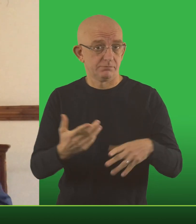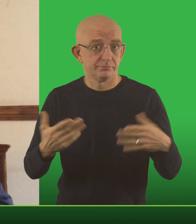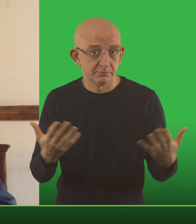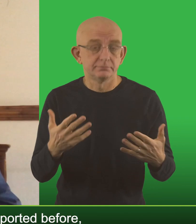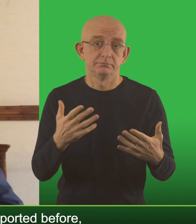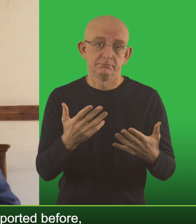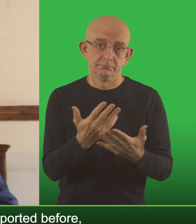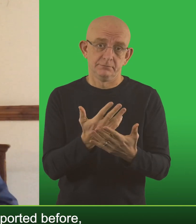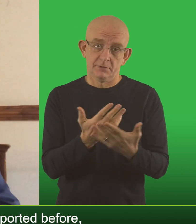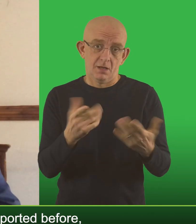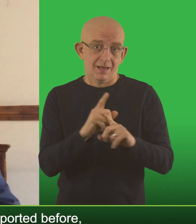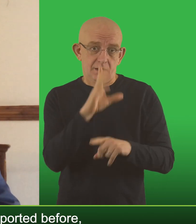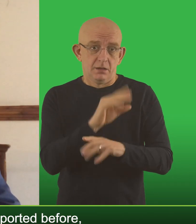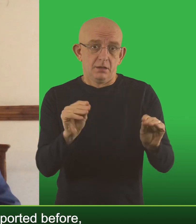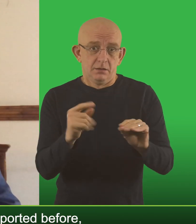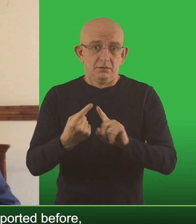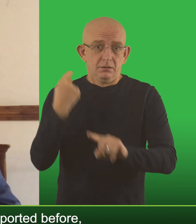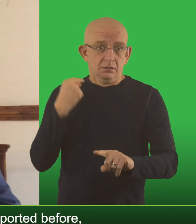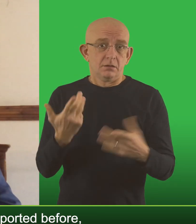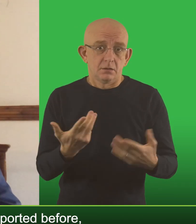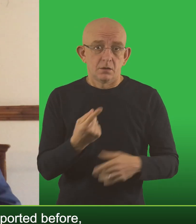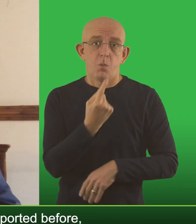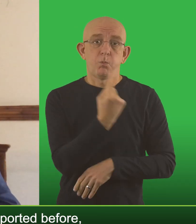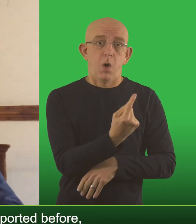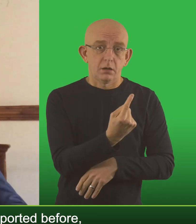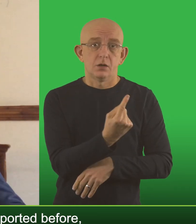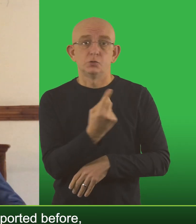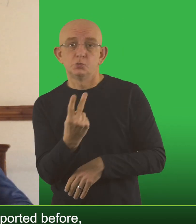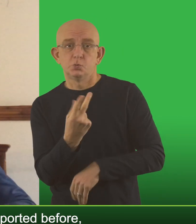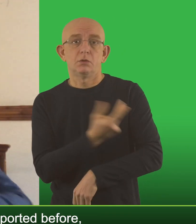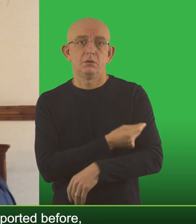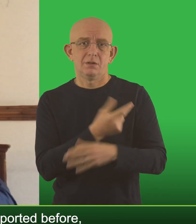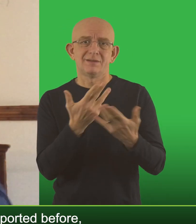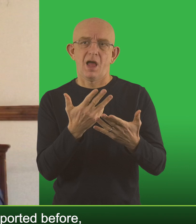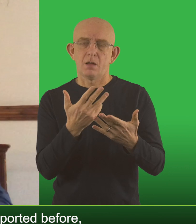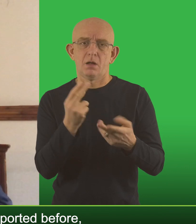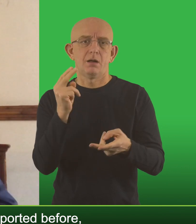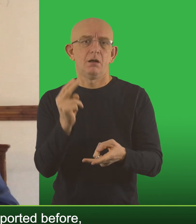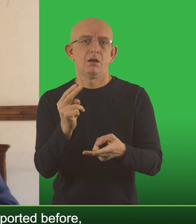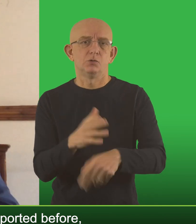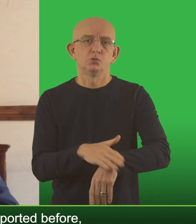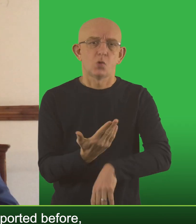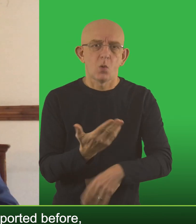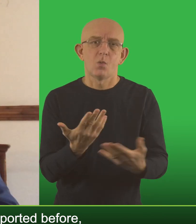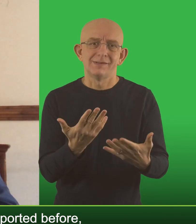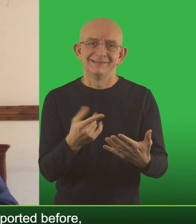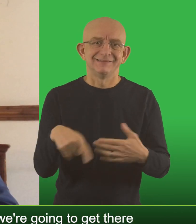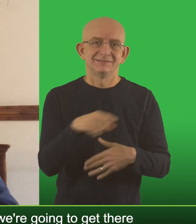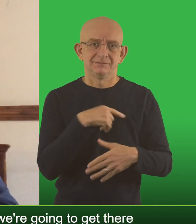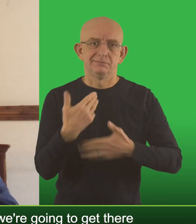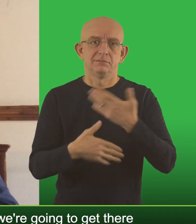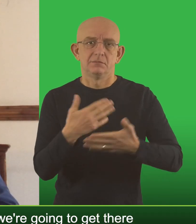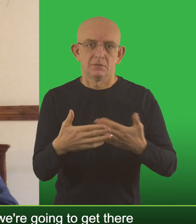Vaccines again largely as I've reported before the rates of jab one and jab two has now slowed